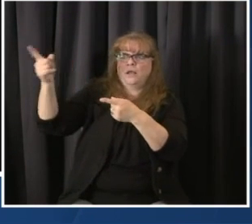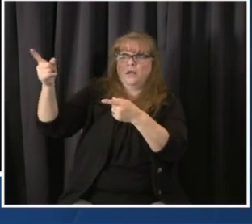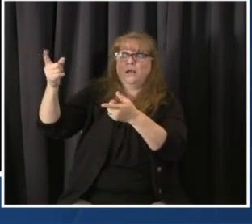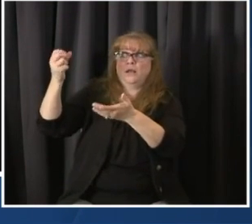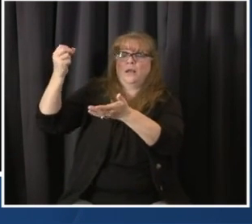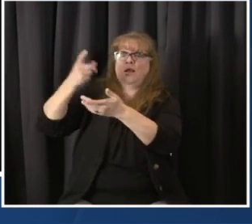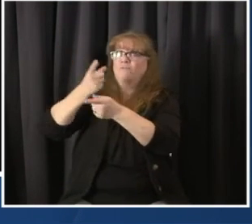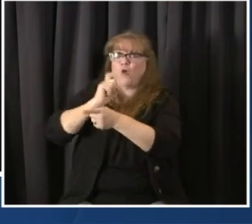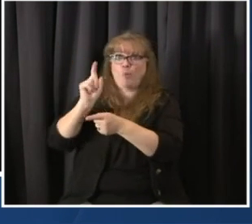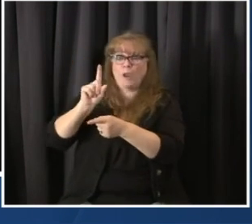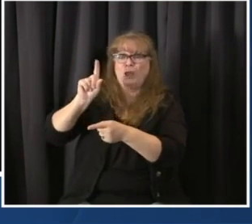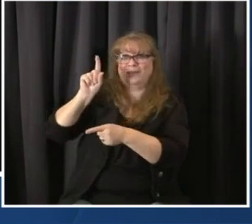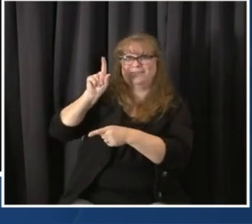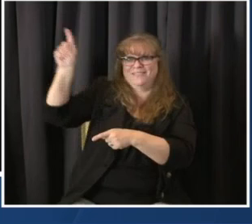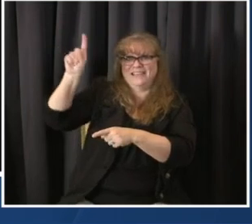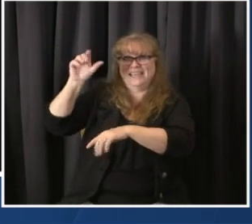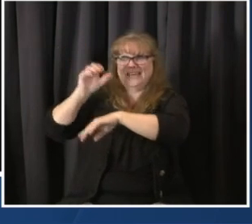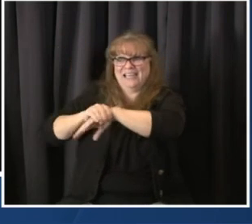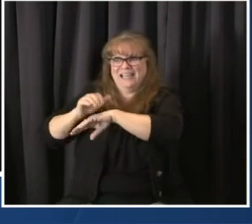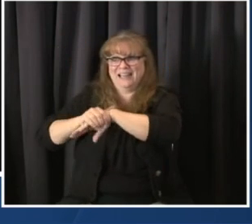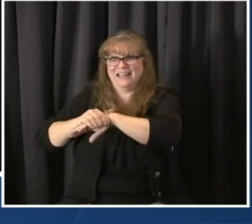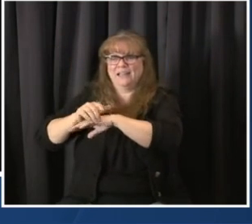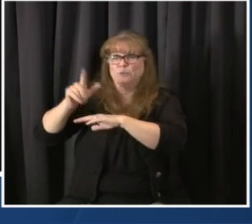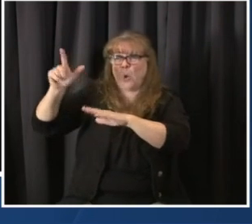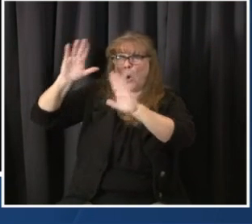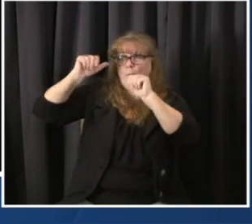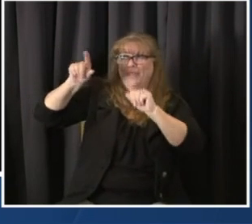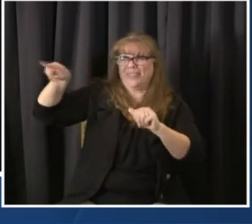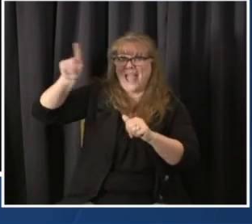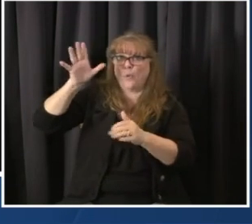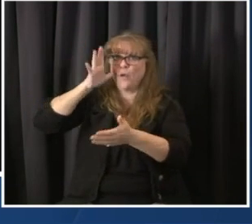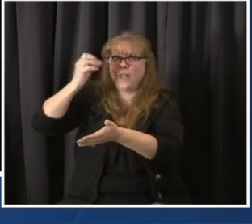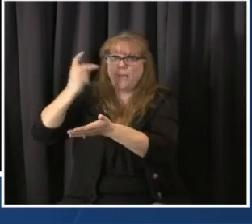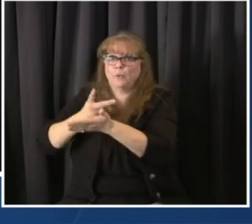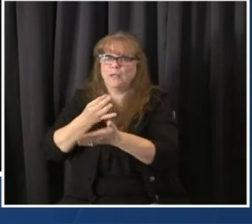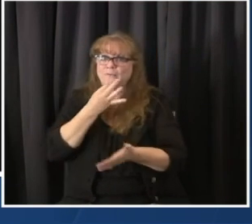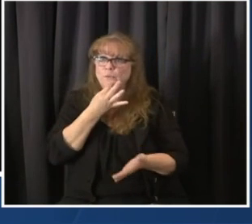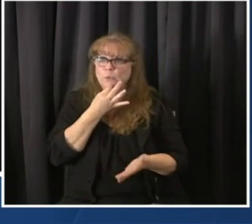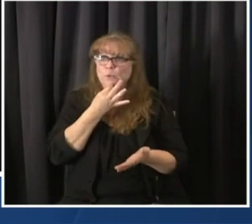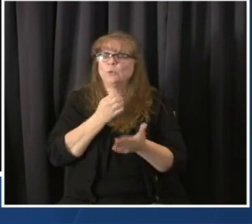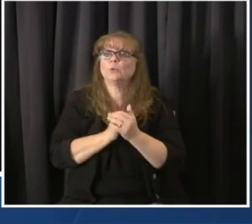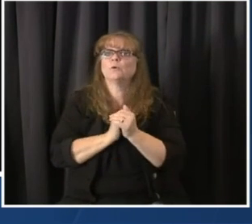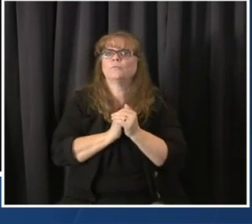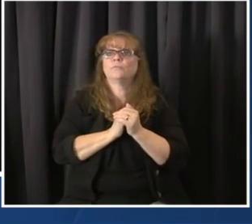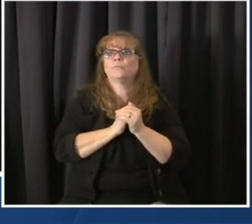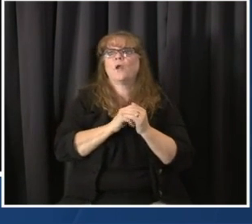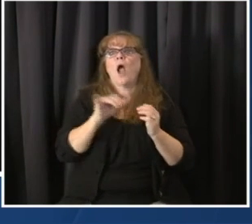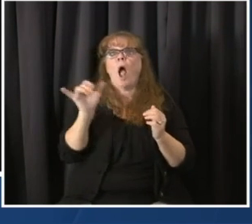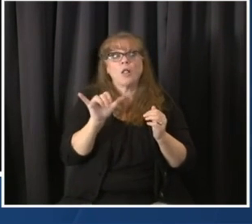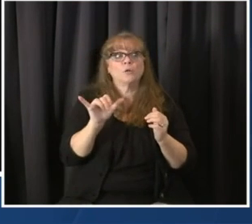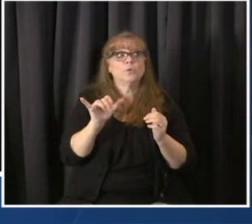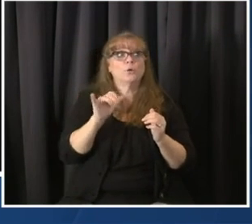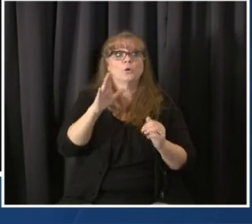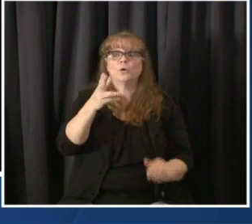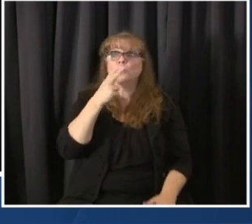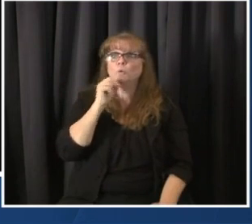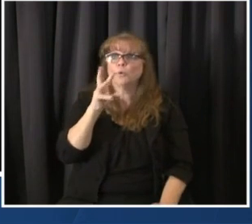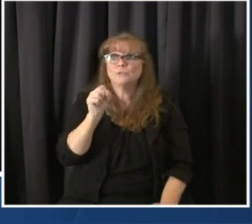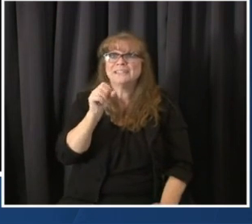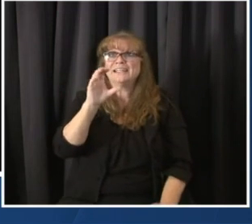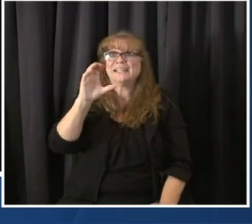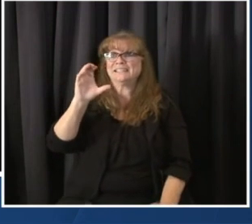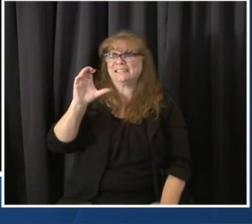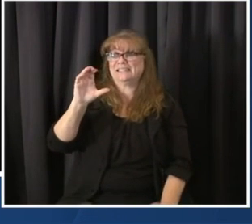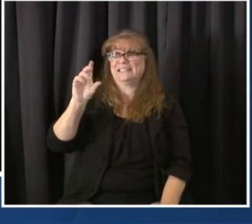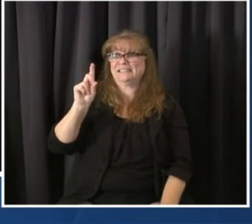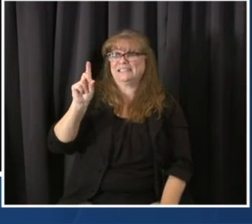States. But the other two potential areas for upside are CDC guidance that would allow for Moderna dosage to be split, meaning half the